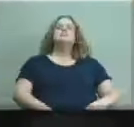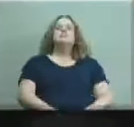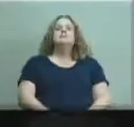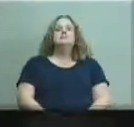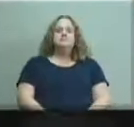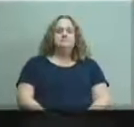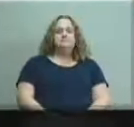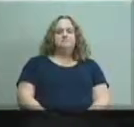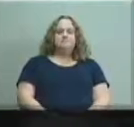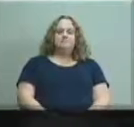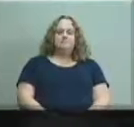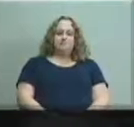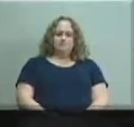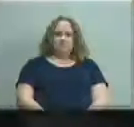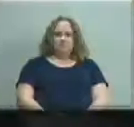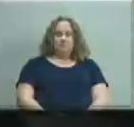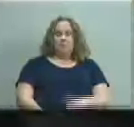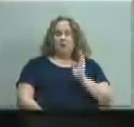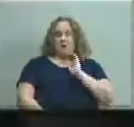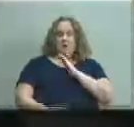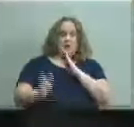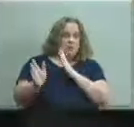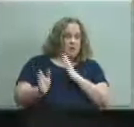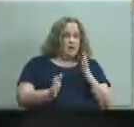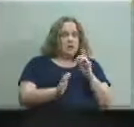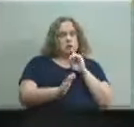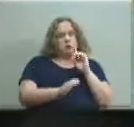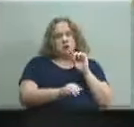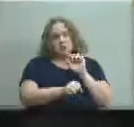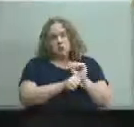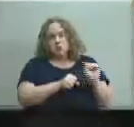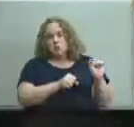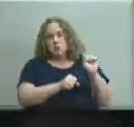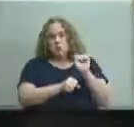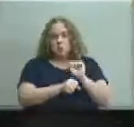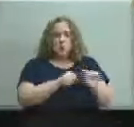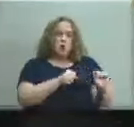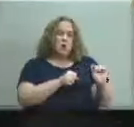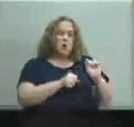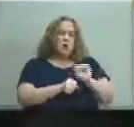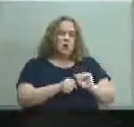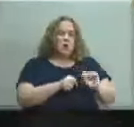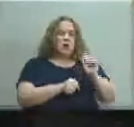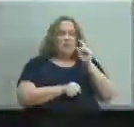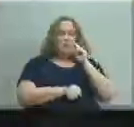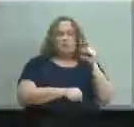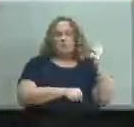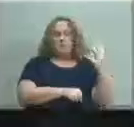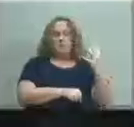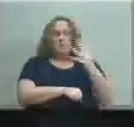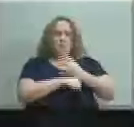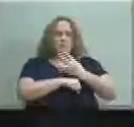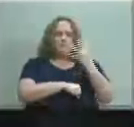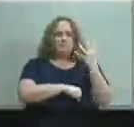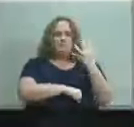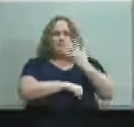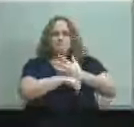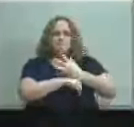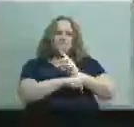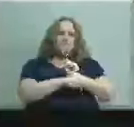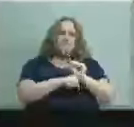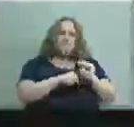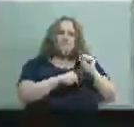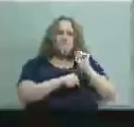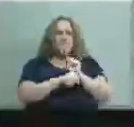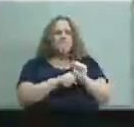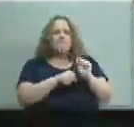to uh work very very hard on that for the next four or five days uh share that with dr hargens and cabinet for